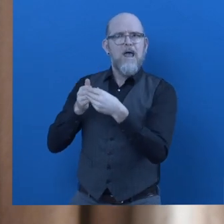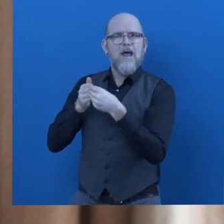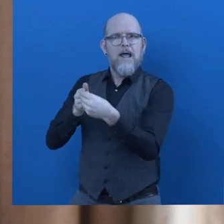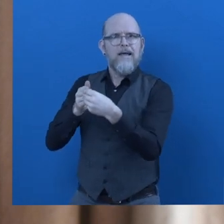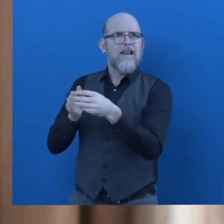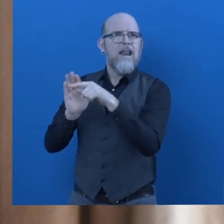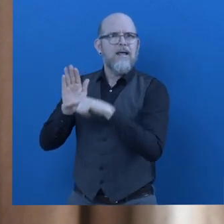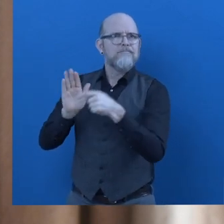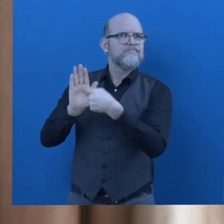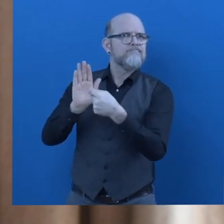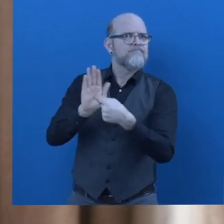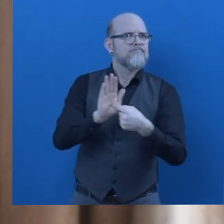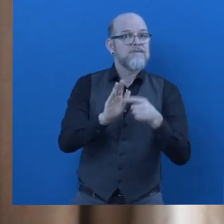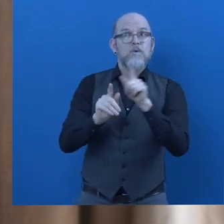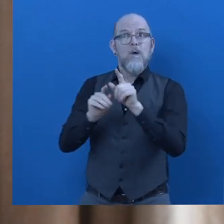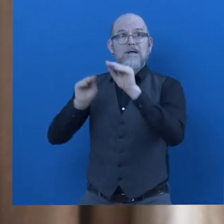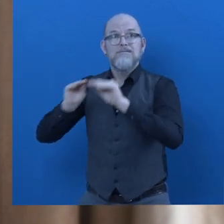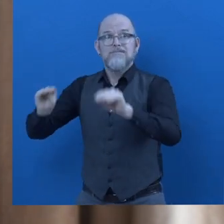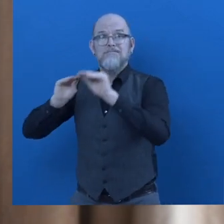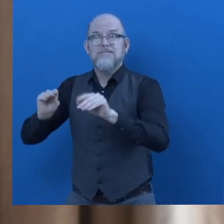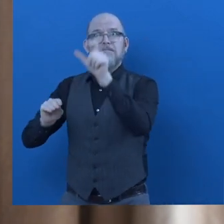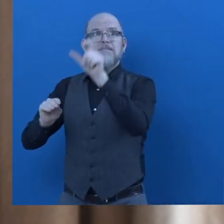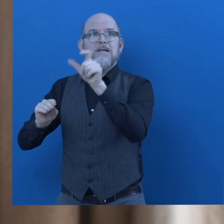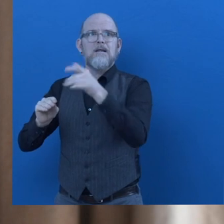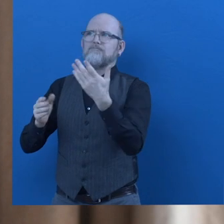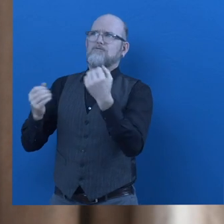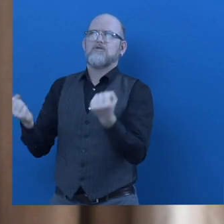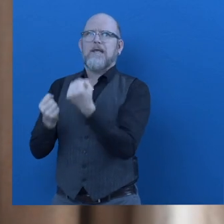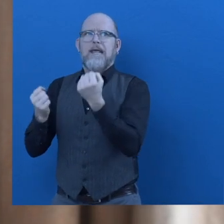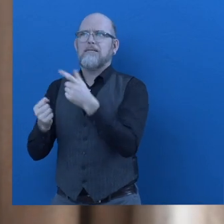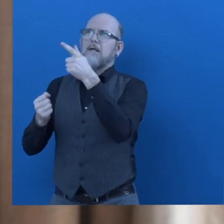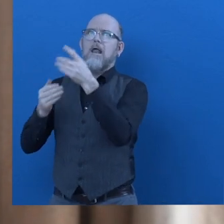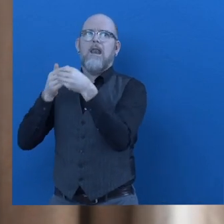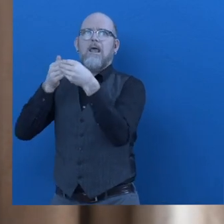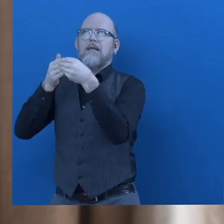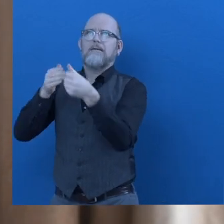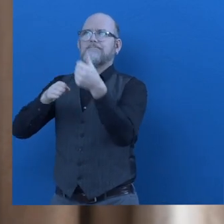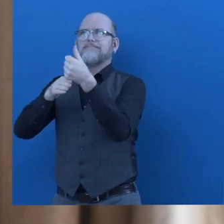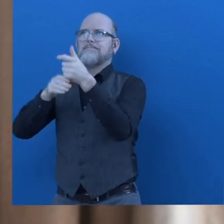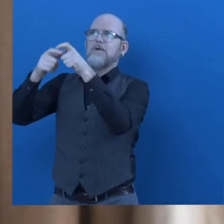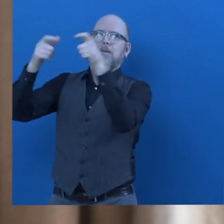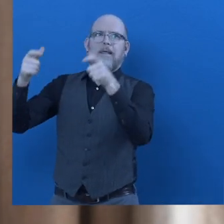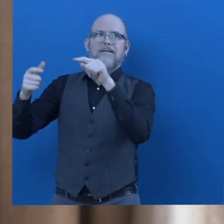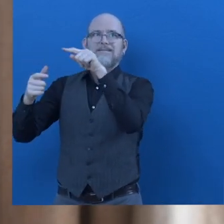try to provide training for TVED leaders and trainers. So we should